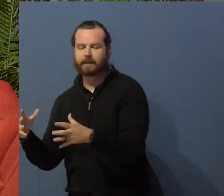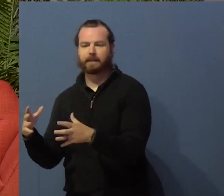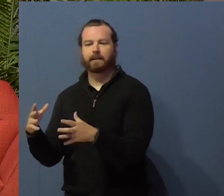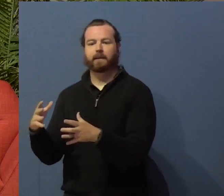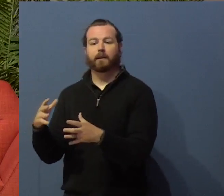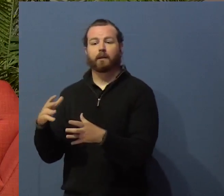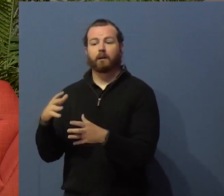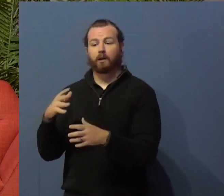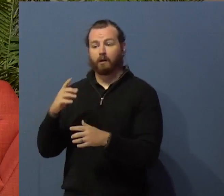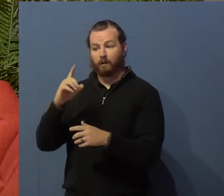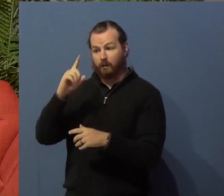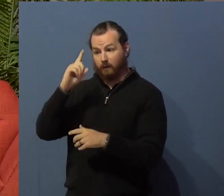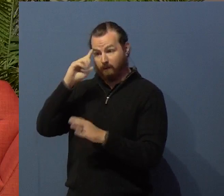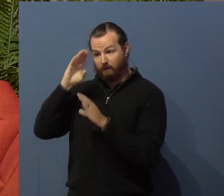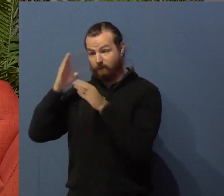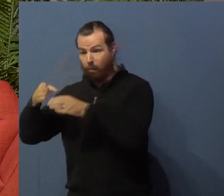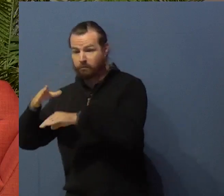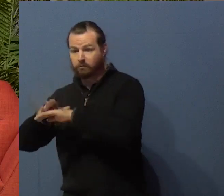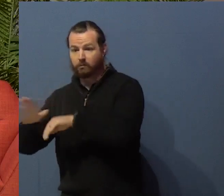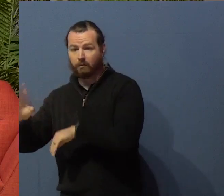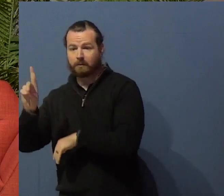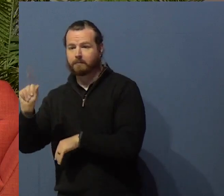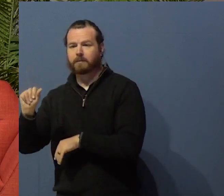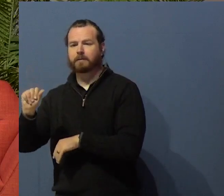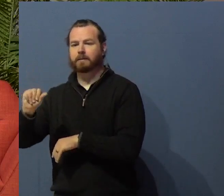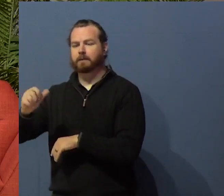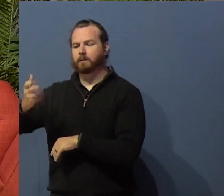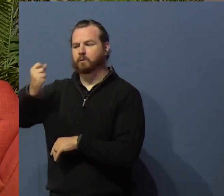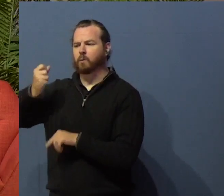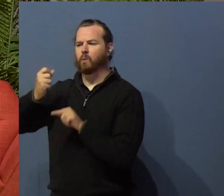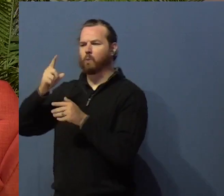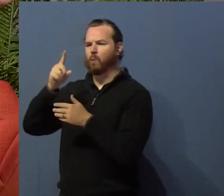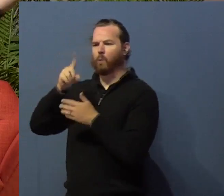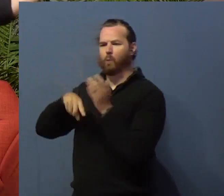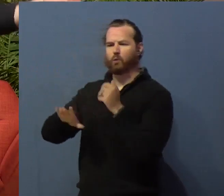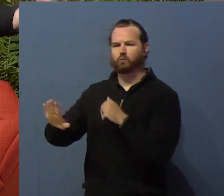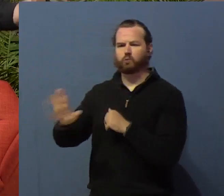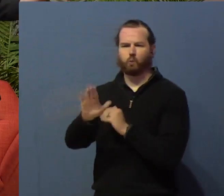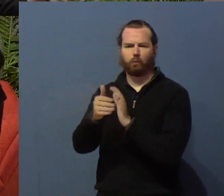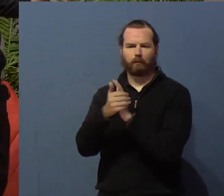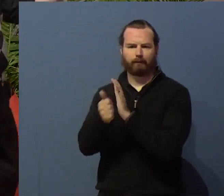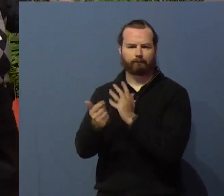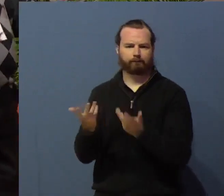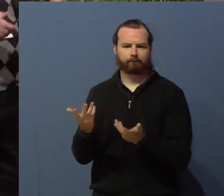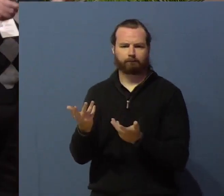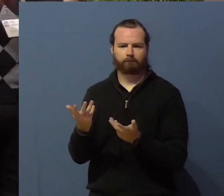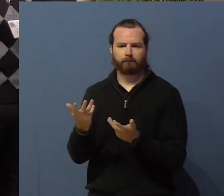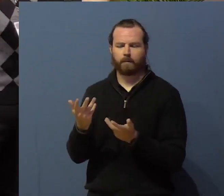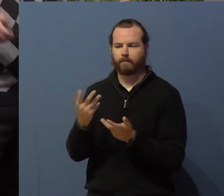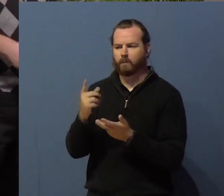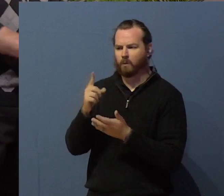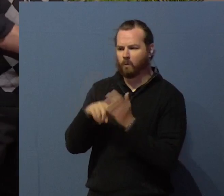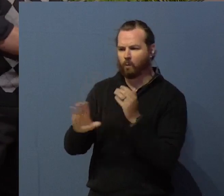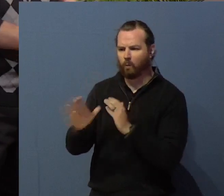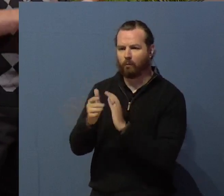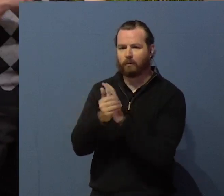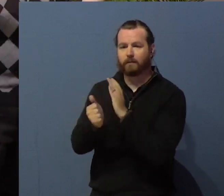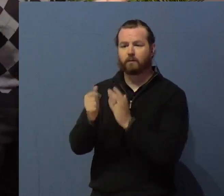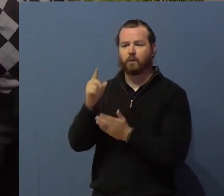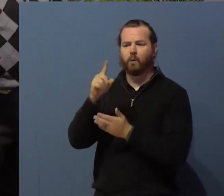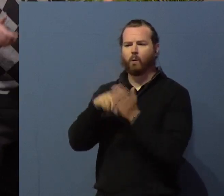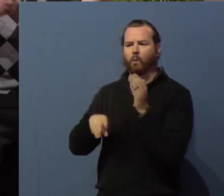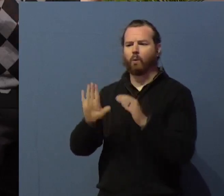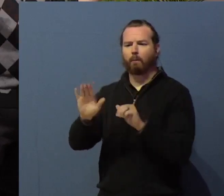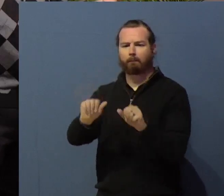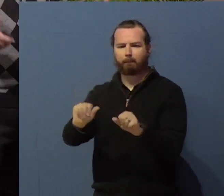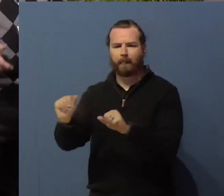Your disabilities are obvious. What are your gifts? What can you bring to the body of Christ? What can you bring to the kingdom of God? What